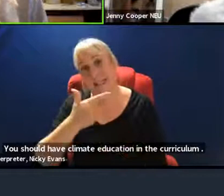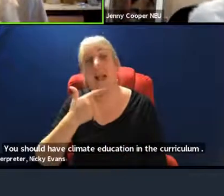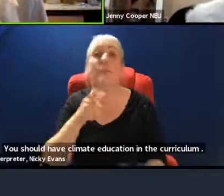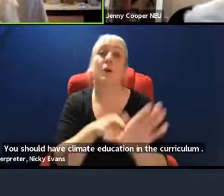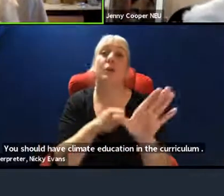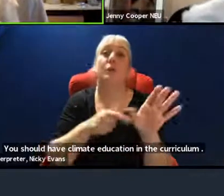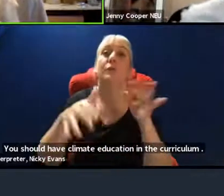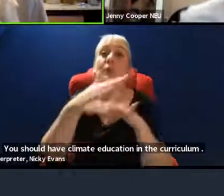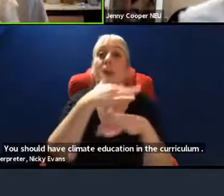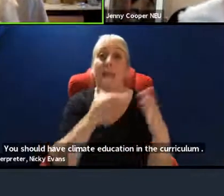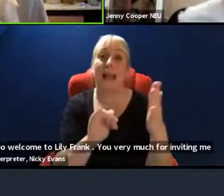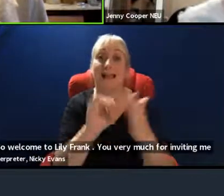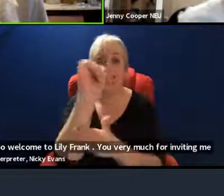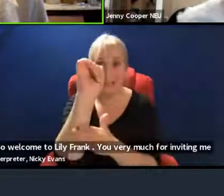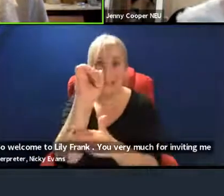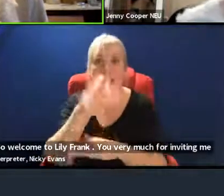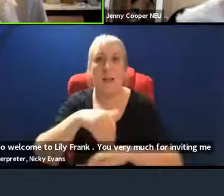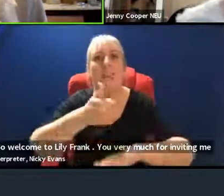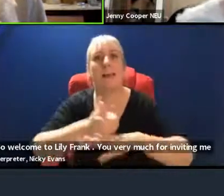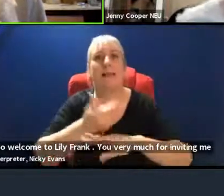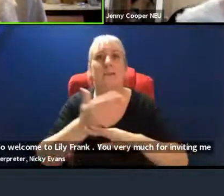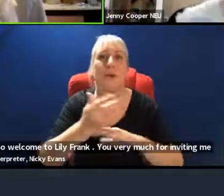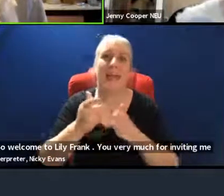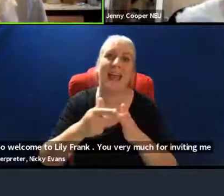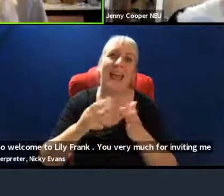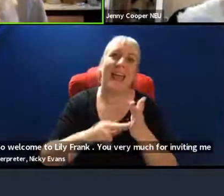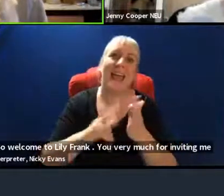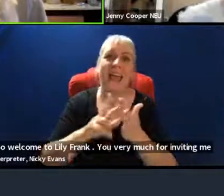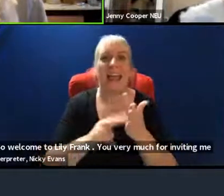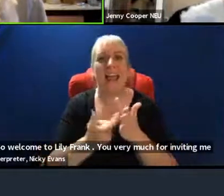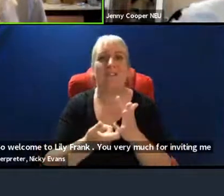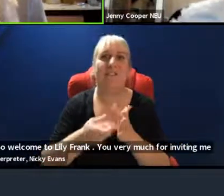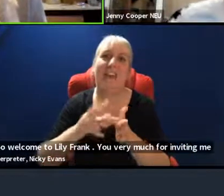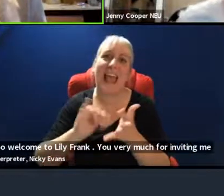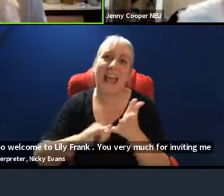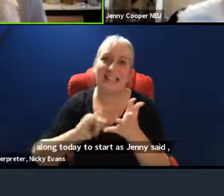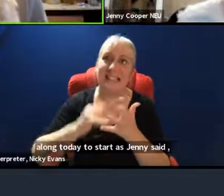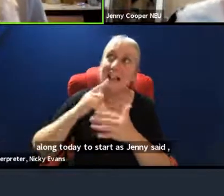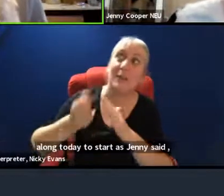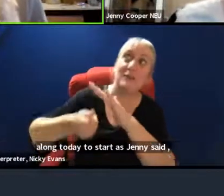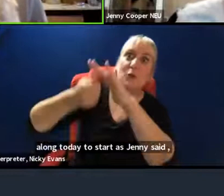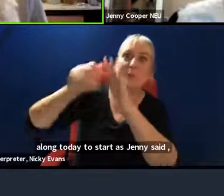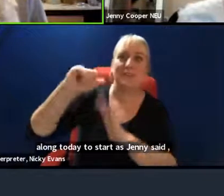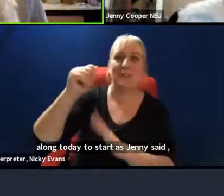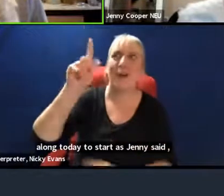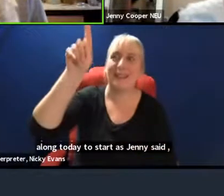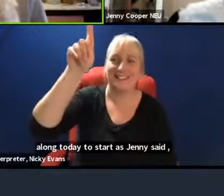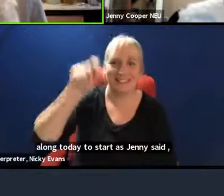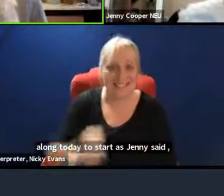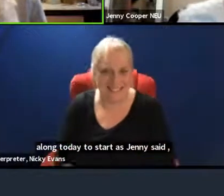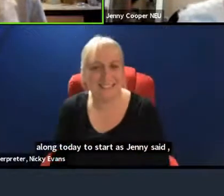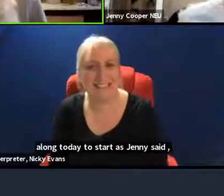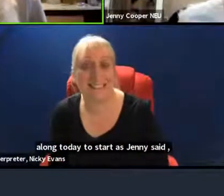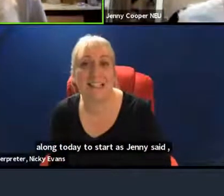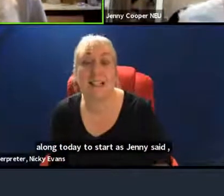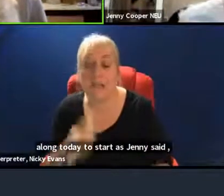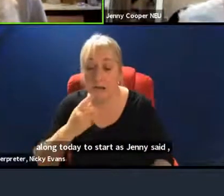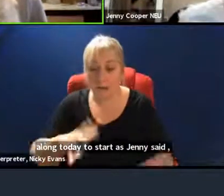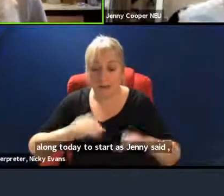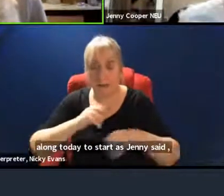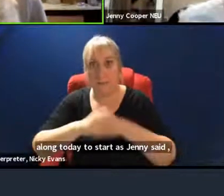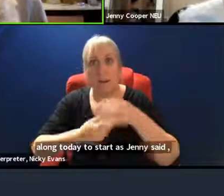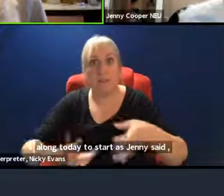based right up in Inverness in the top of Scotland. And I started to get involved in activism when I was 14.